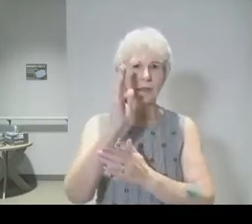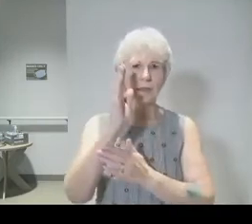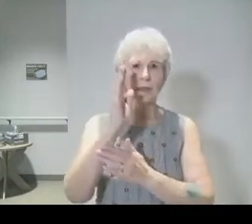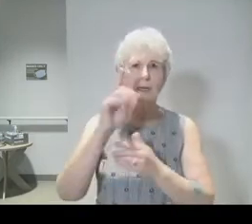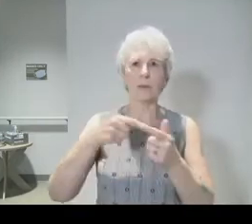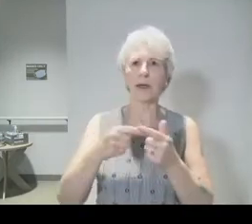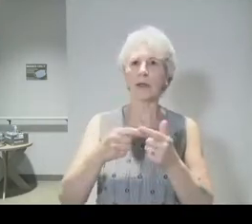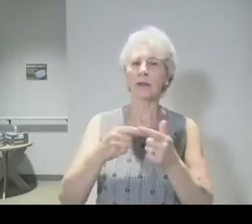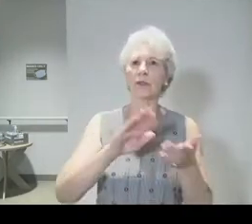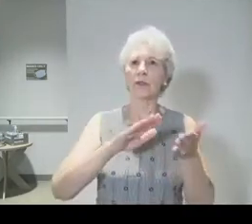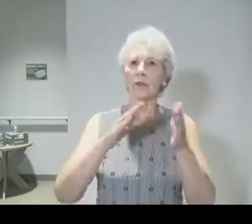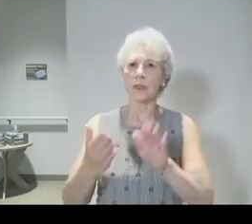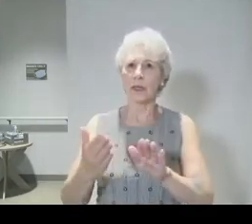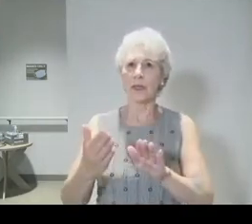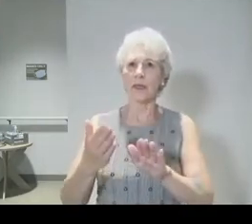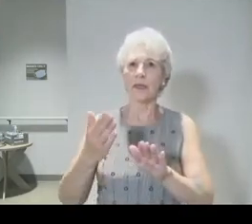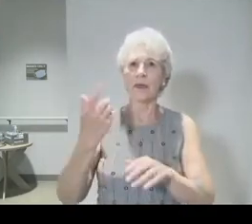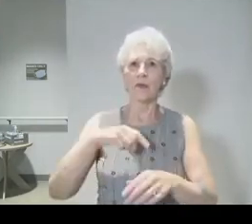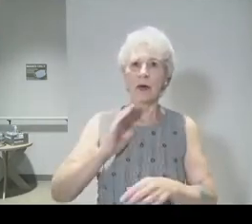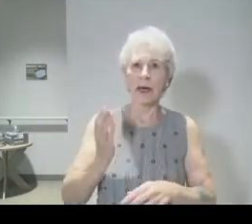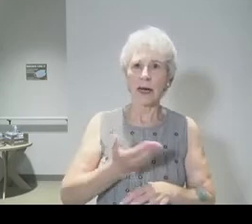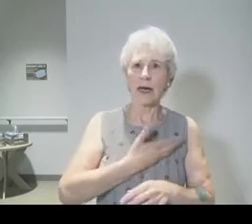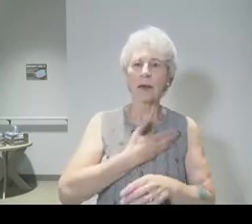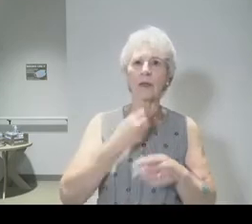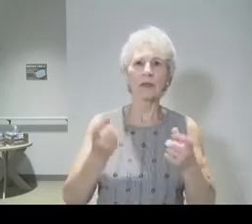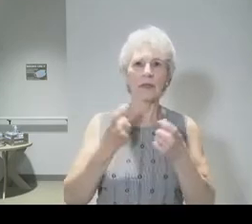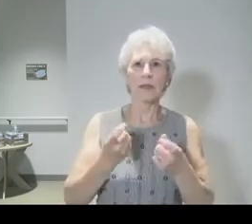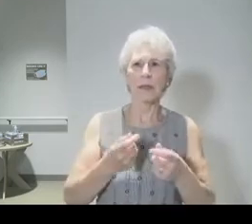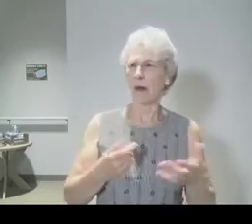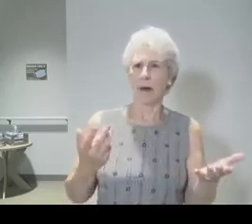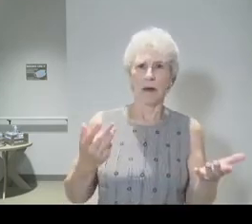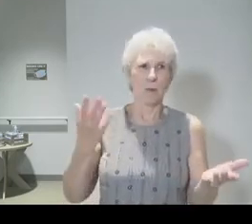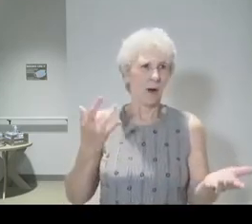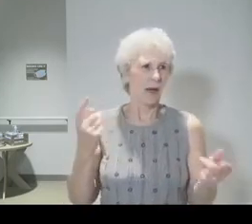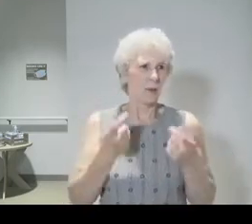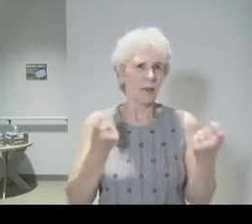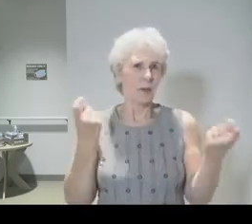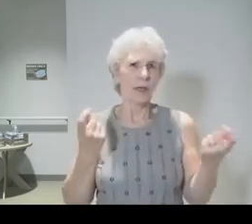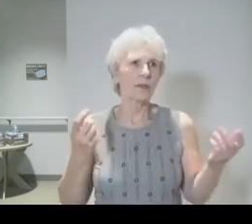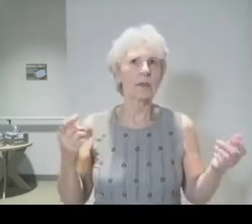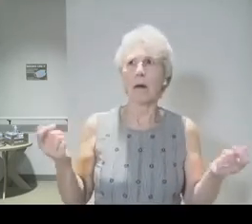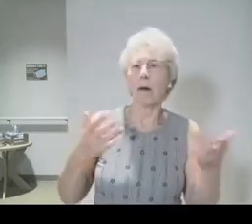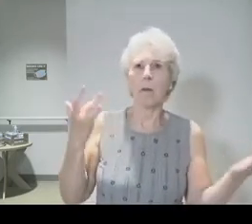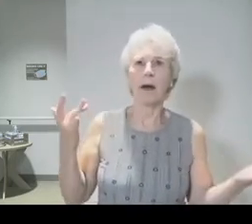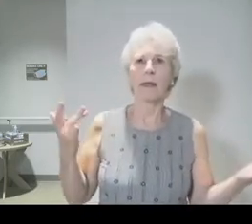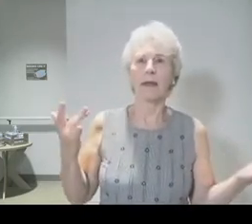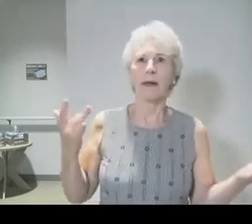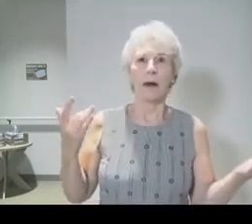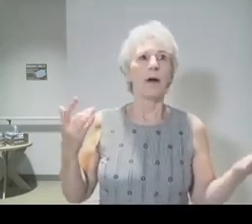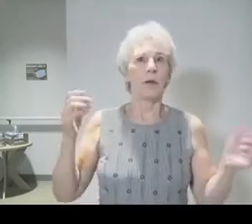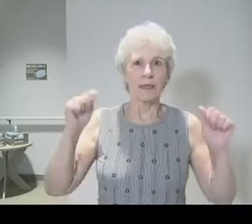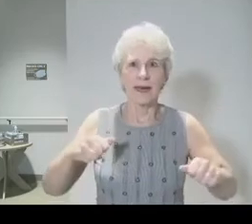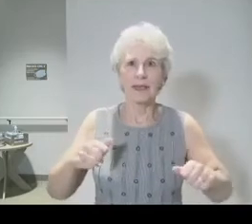ready to die for our sins. You say, what is there? Rejoice about that? Rejoice because every single one of